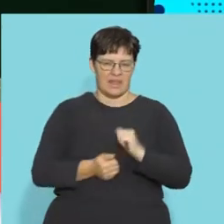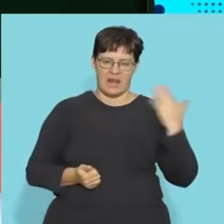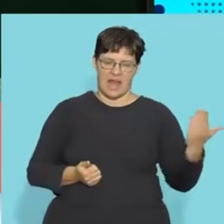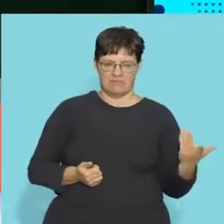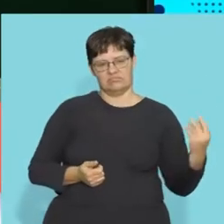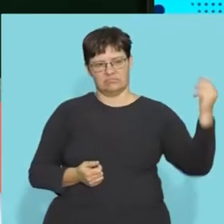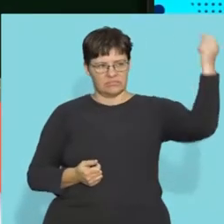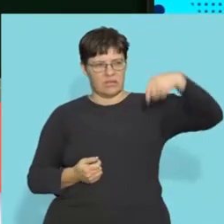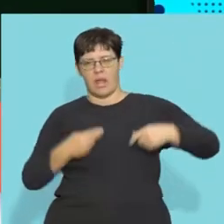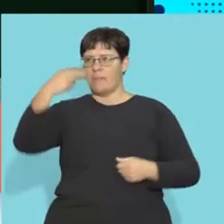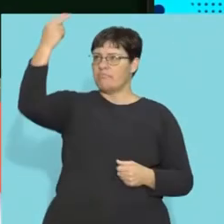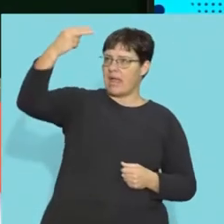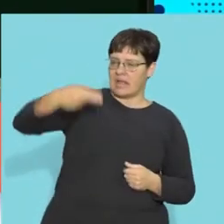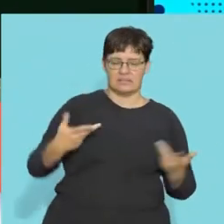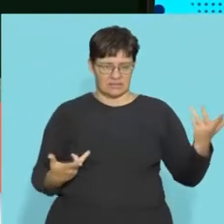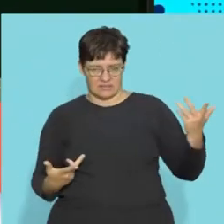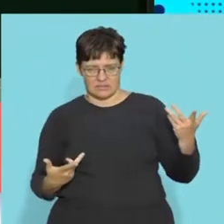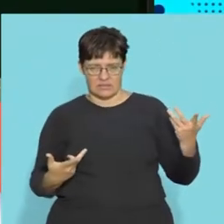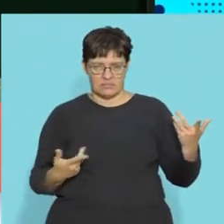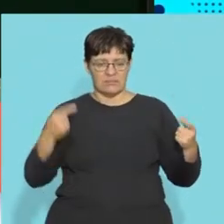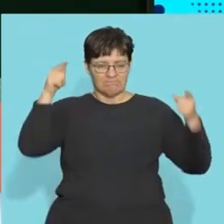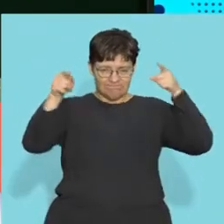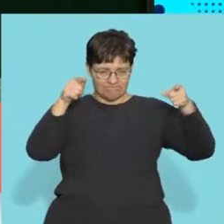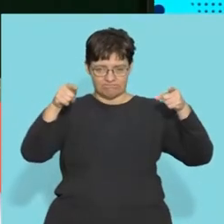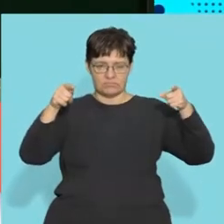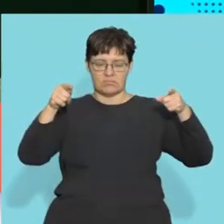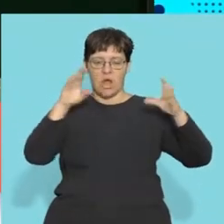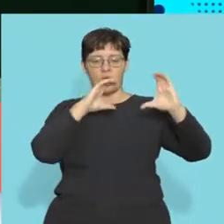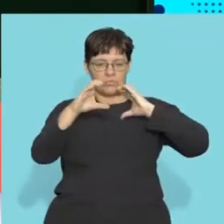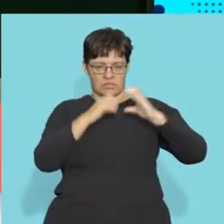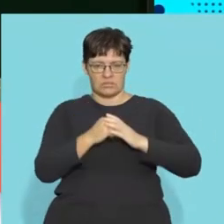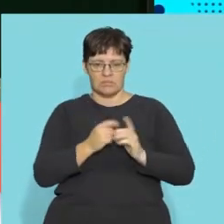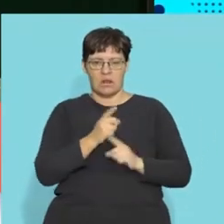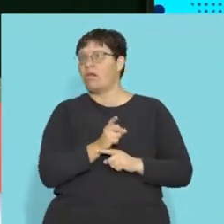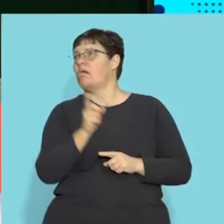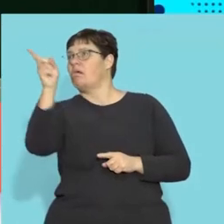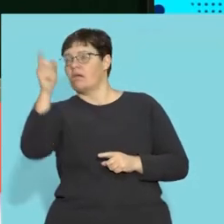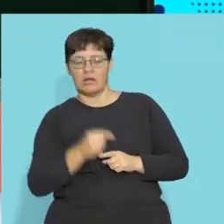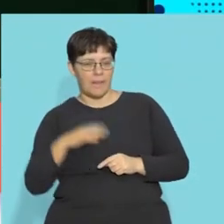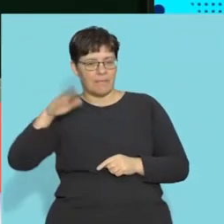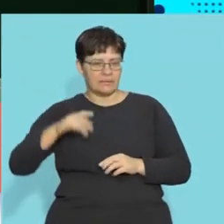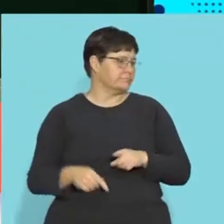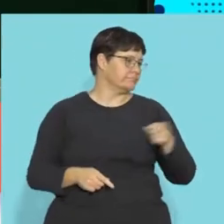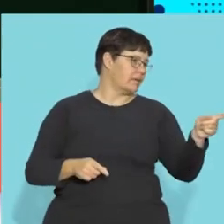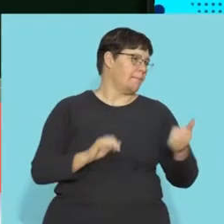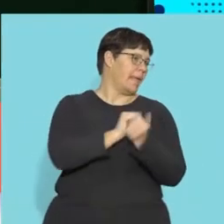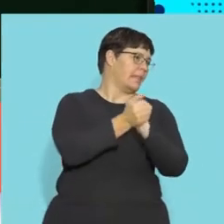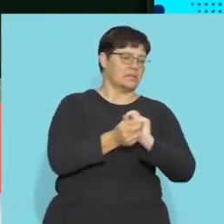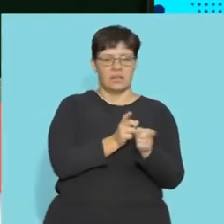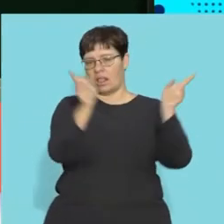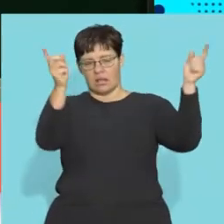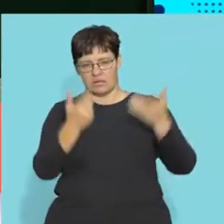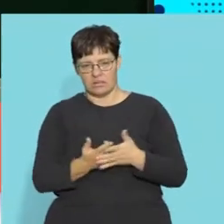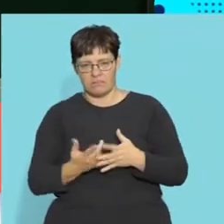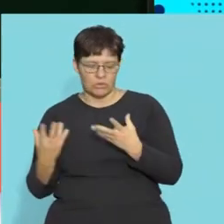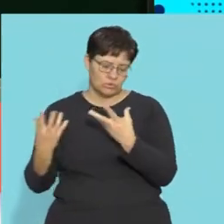the right hand is very creative doing paintings so they have to communicate with each other the one can't go off painting and the other one doing